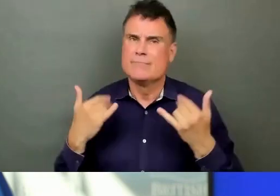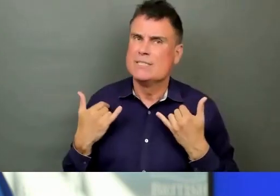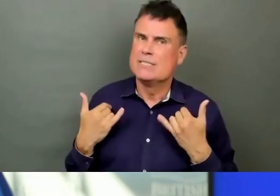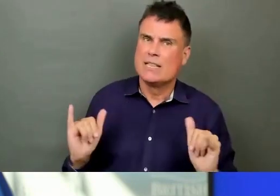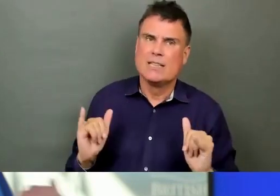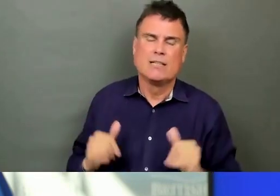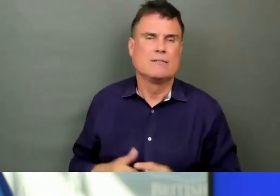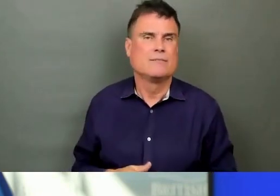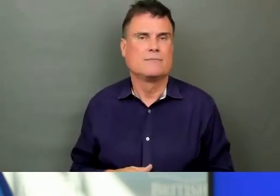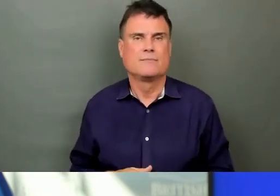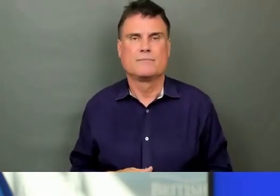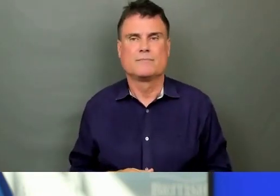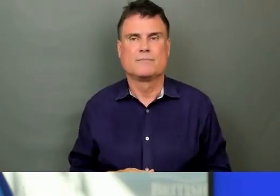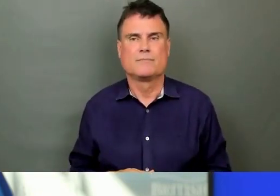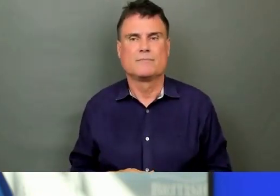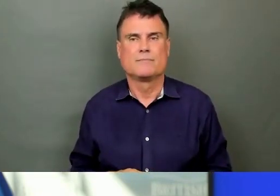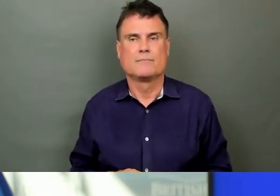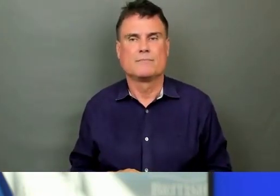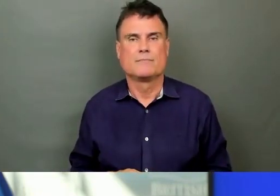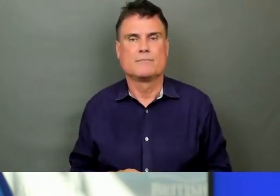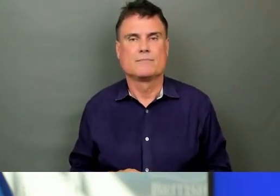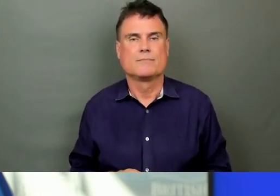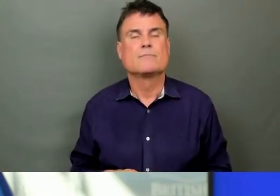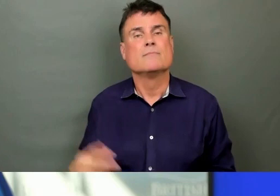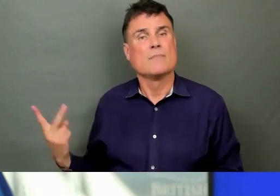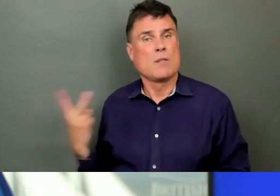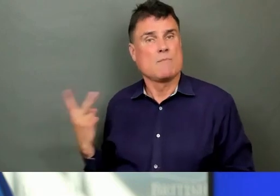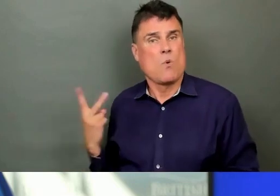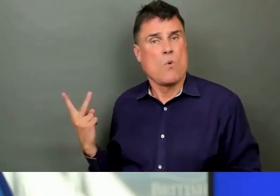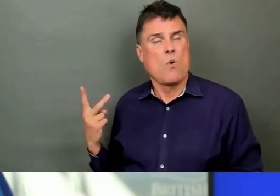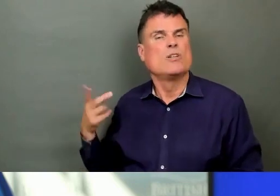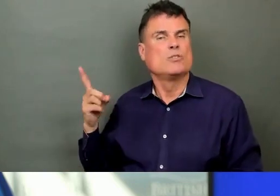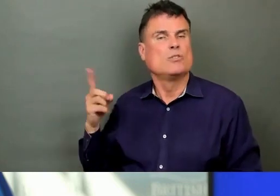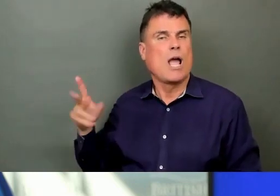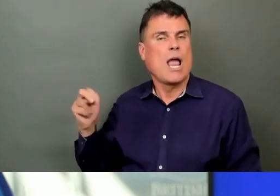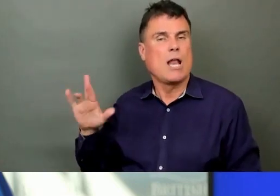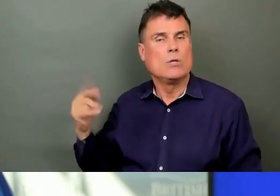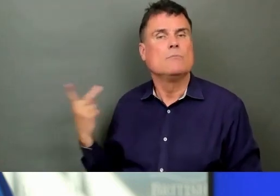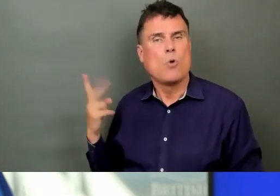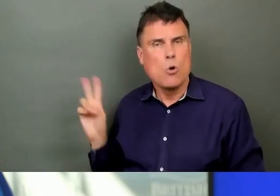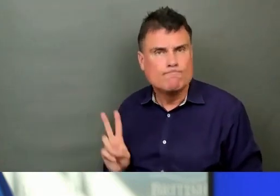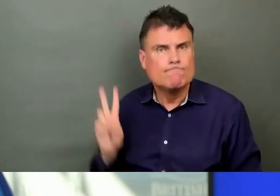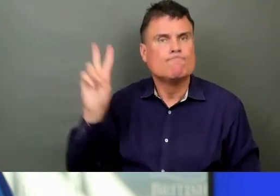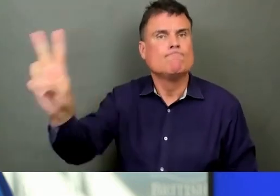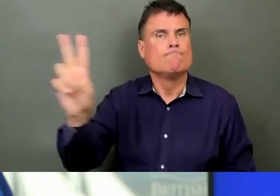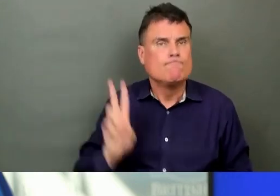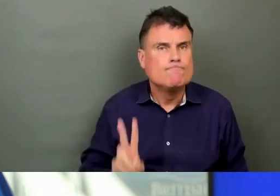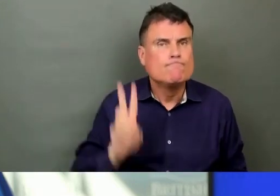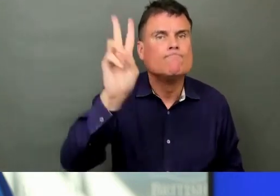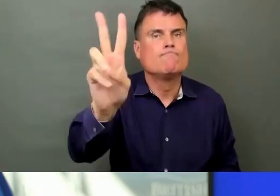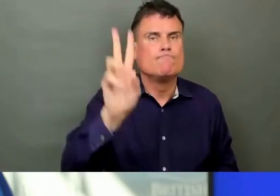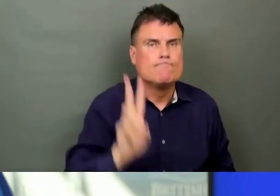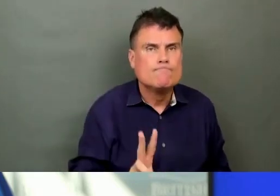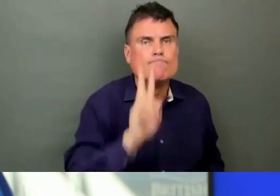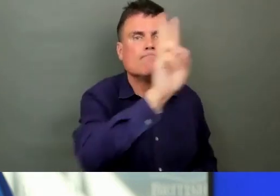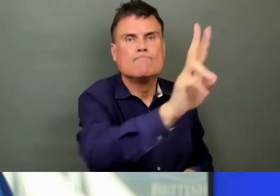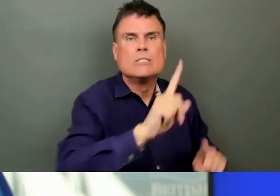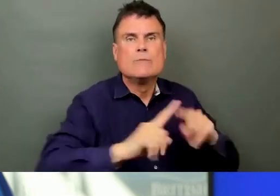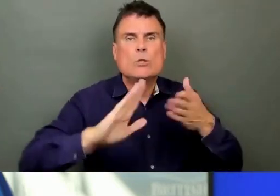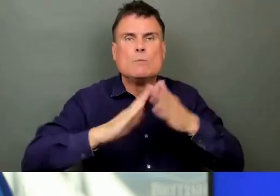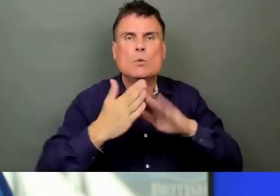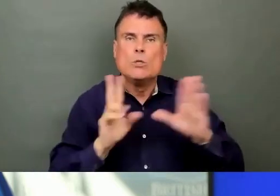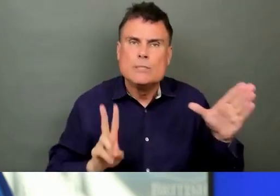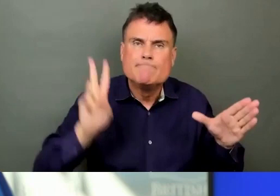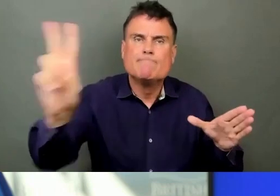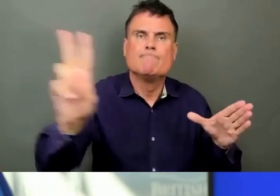times. We need to go back and give people new opportunities to get immunized. So it's immunization, and then it's public health action. And that's continuing. There